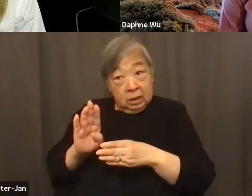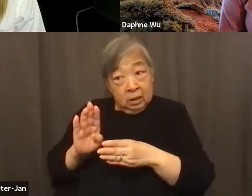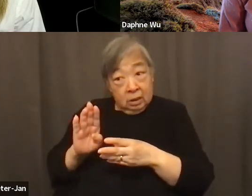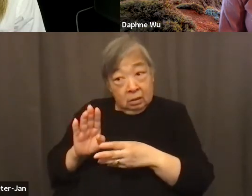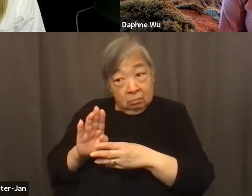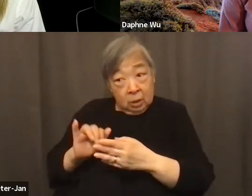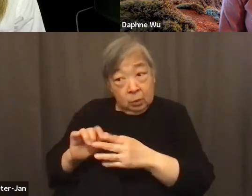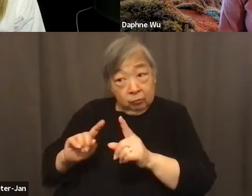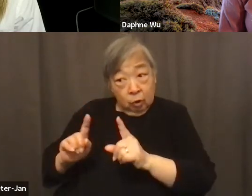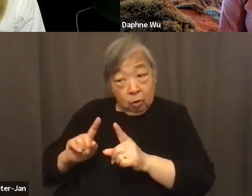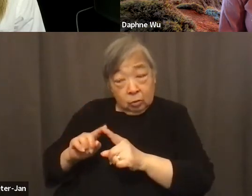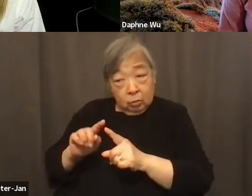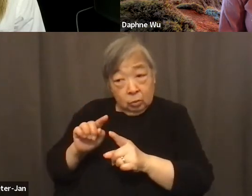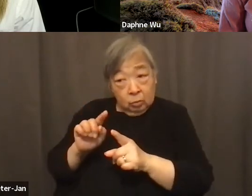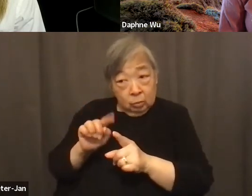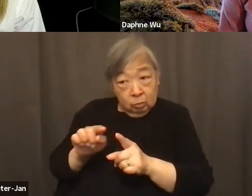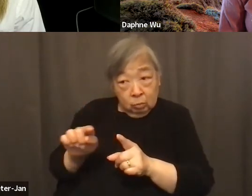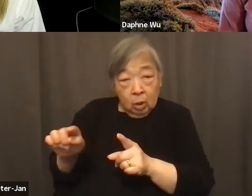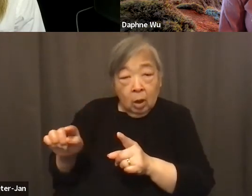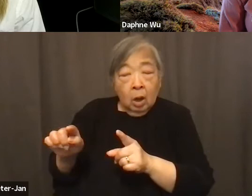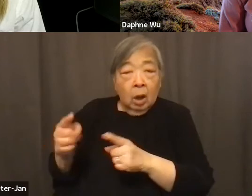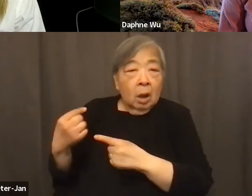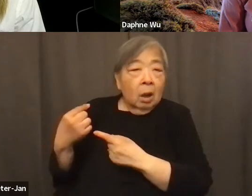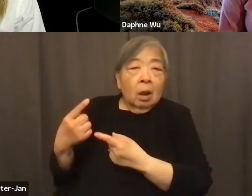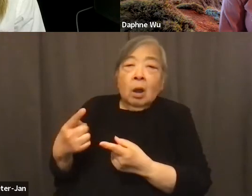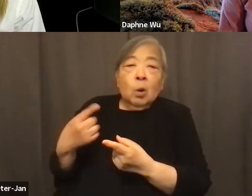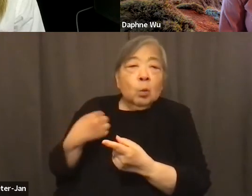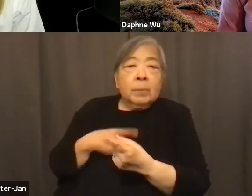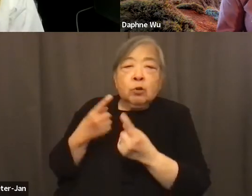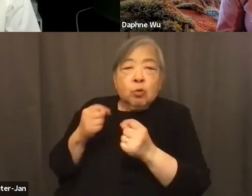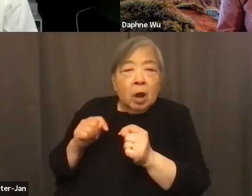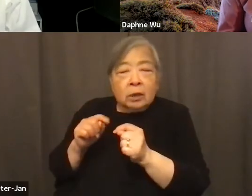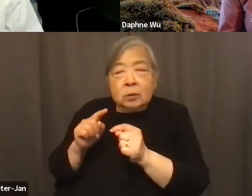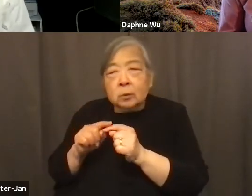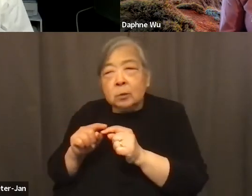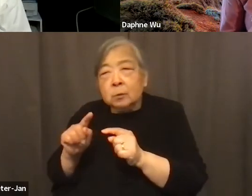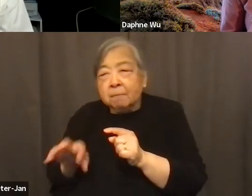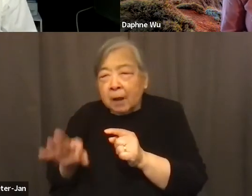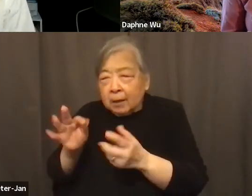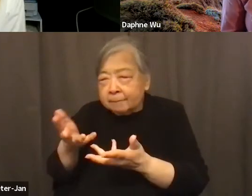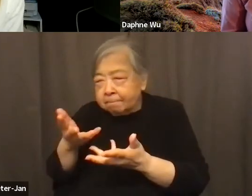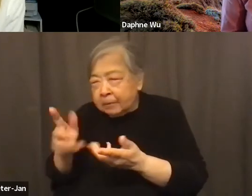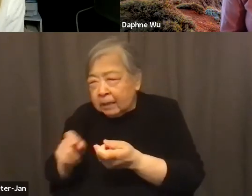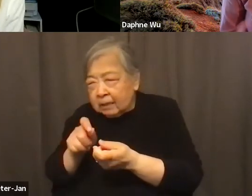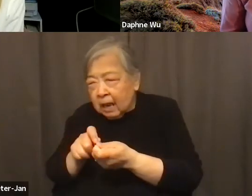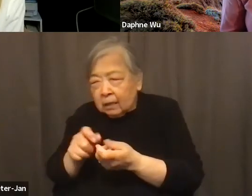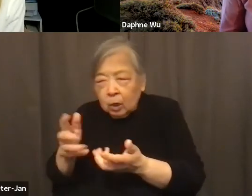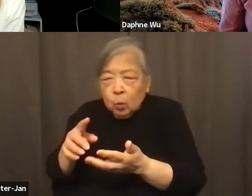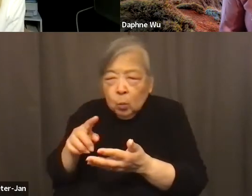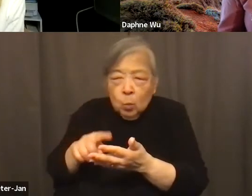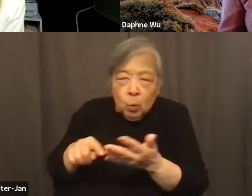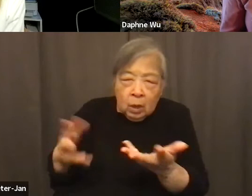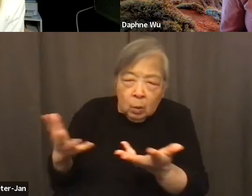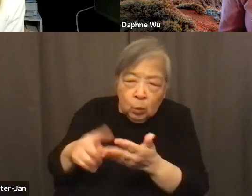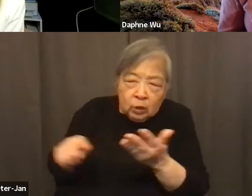they're, you know, we've been trying to find what exactly they need the most. And really, that's,